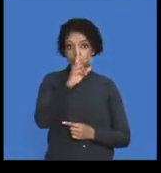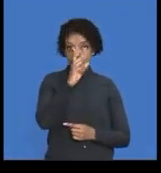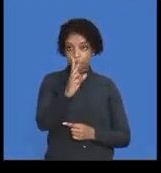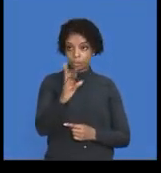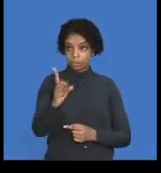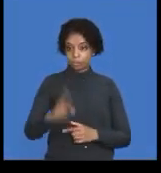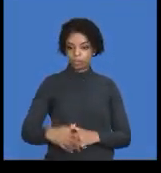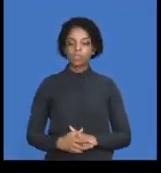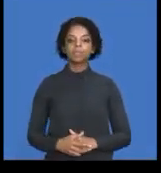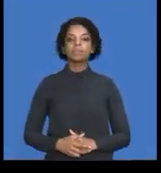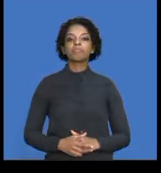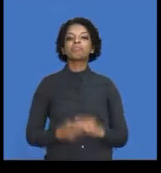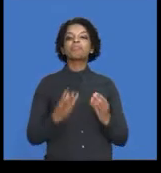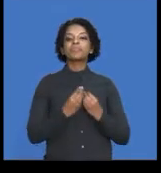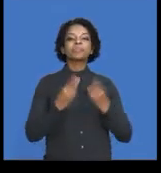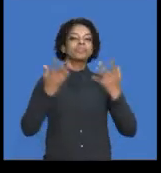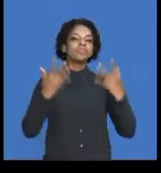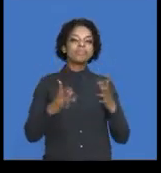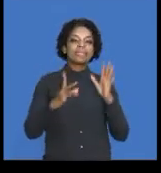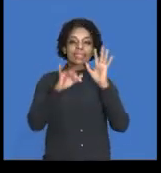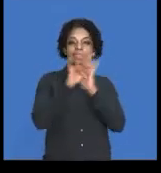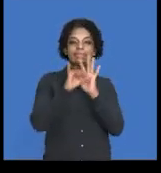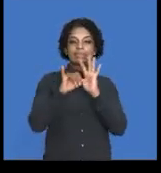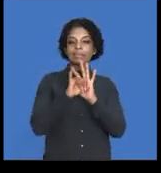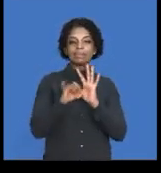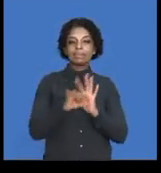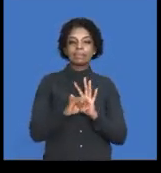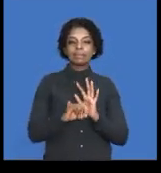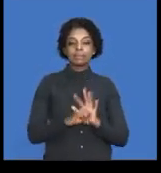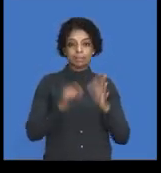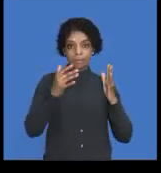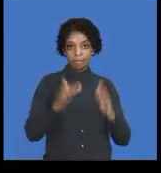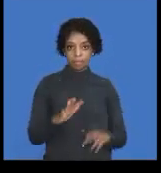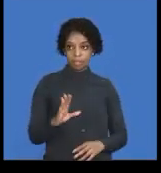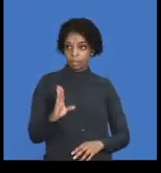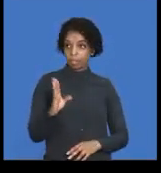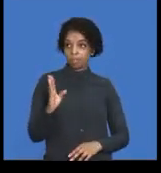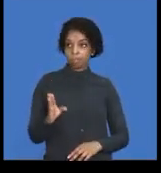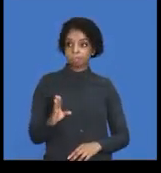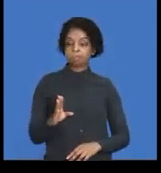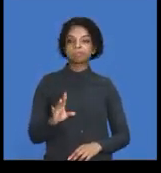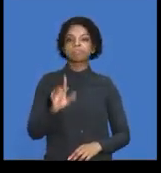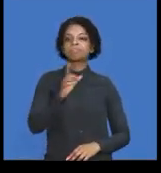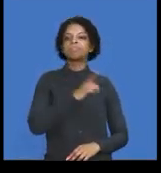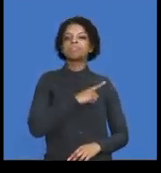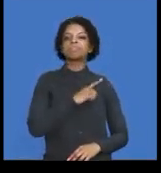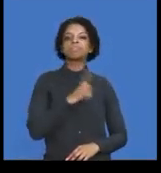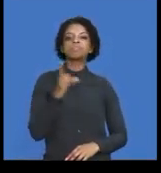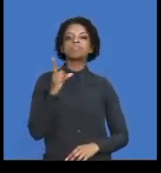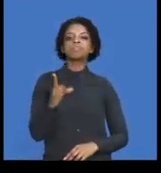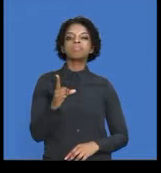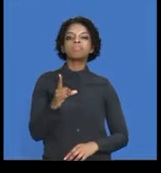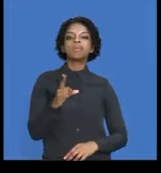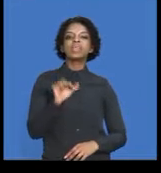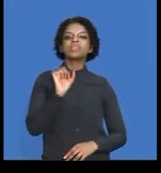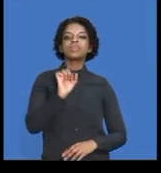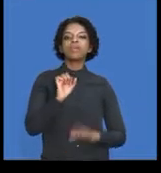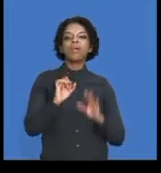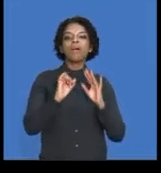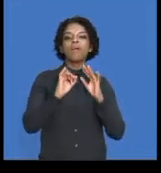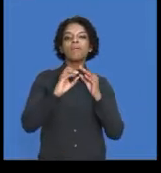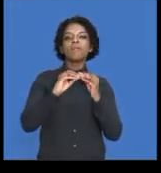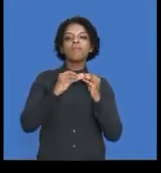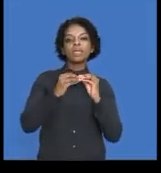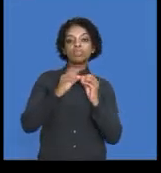Watch. These are the items that you've identified or appears in your answer book as your factory overheads. It's the indirect